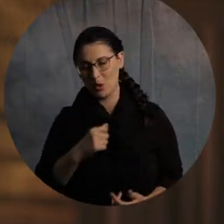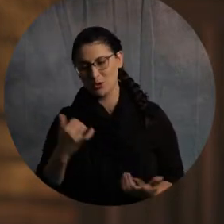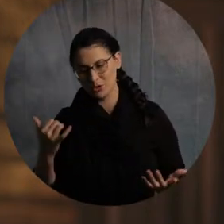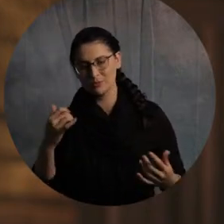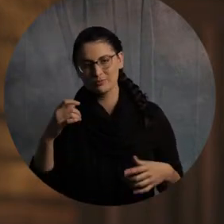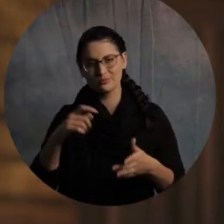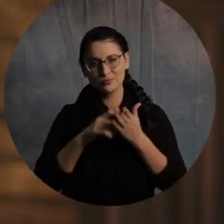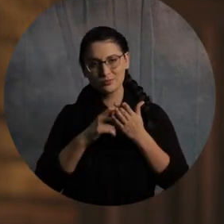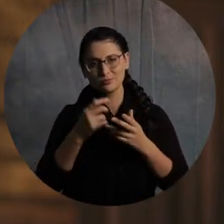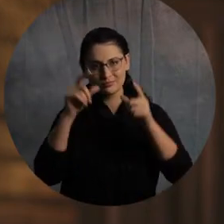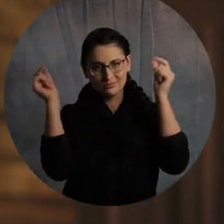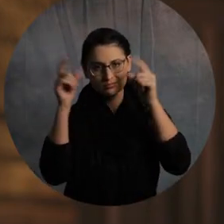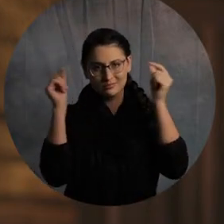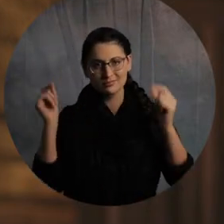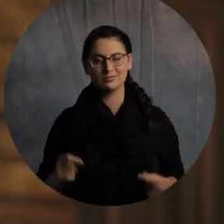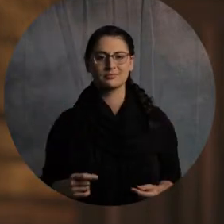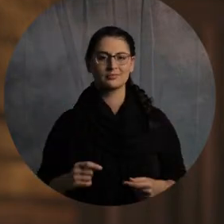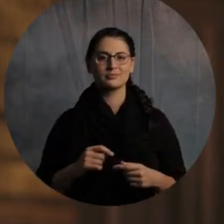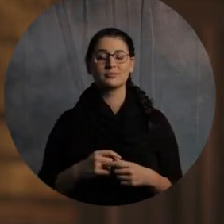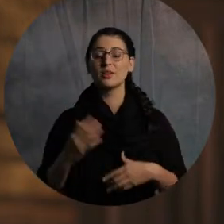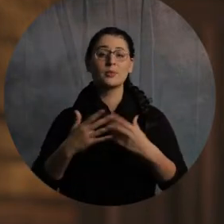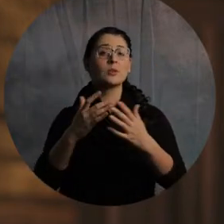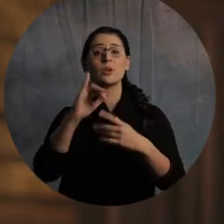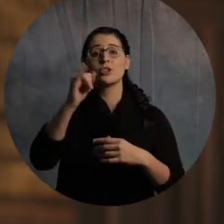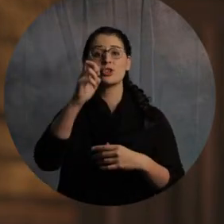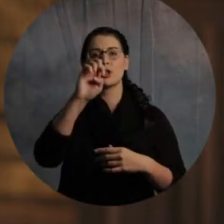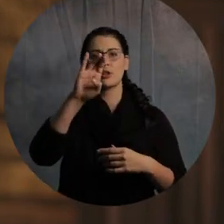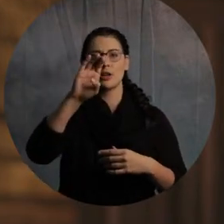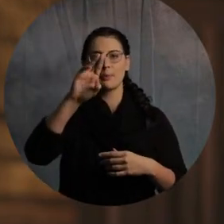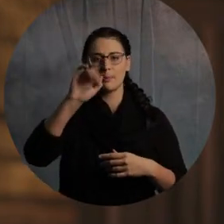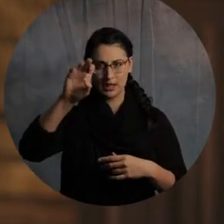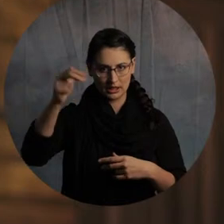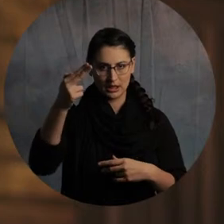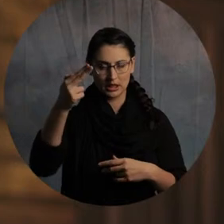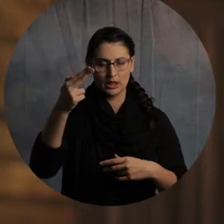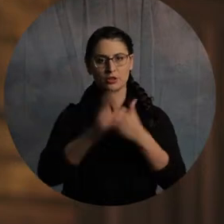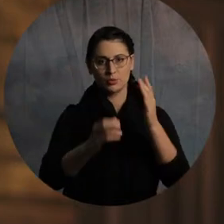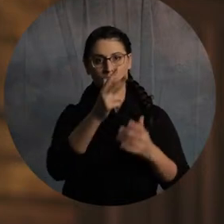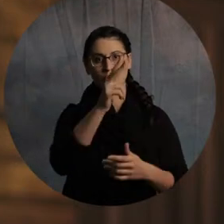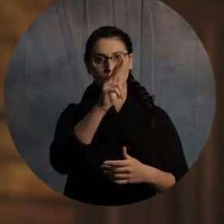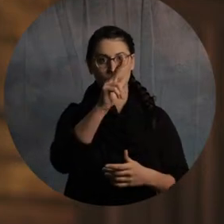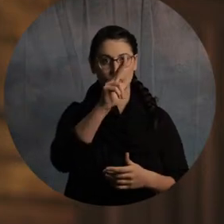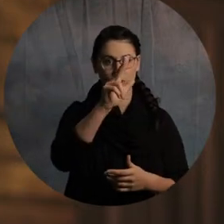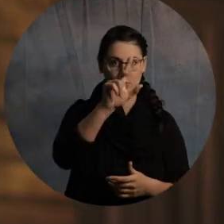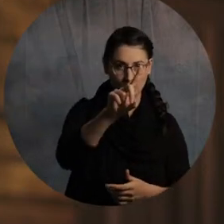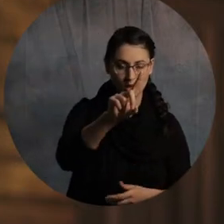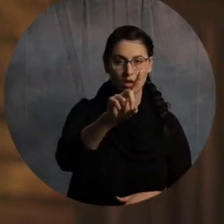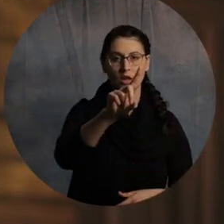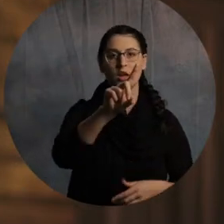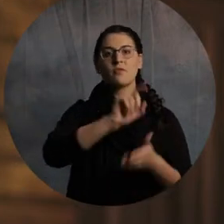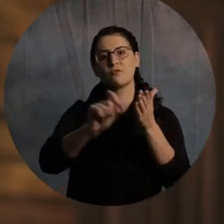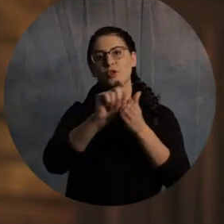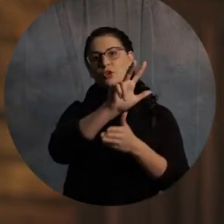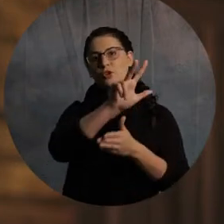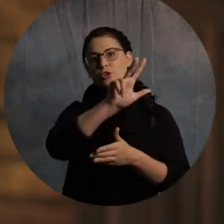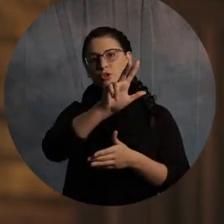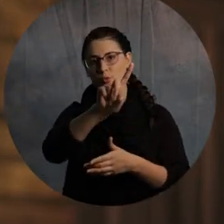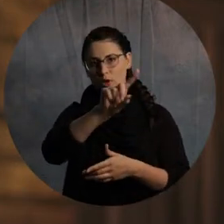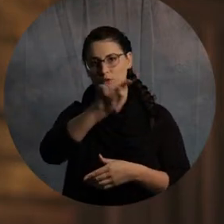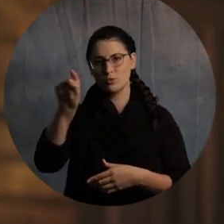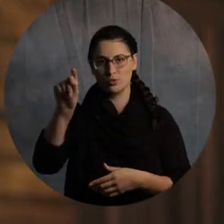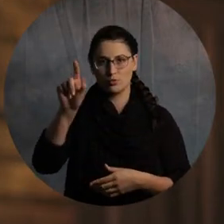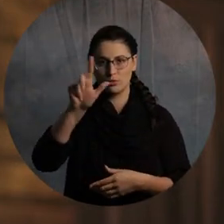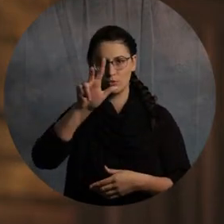All right, so, I want to read my Bible. So, Jeremiah chapter 31, verses 31 through 34. Listen to